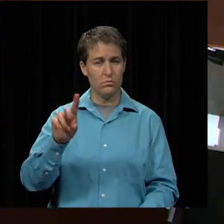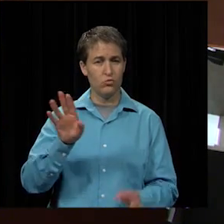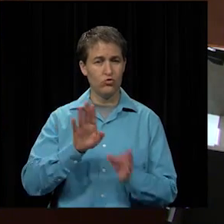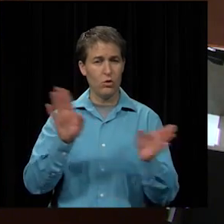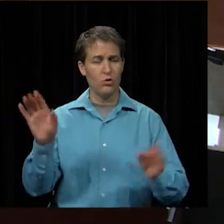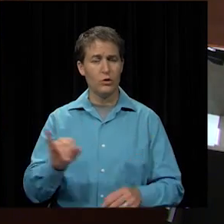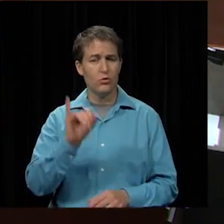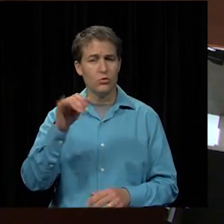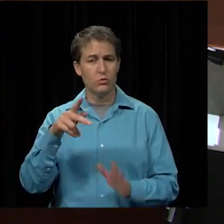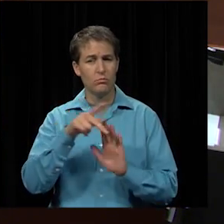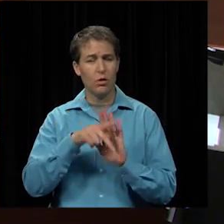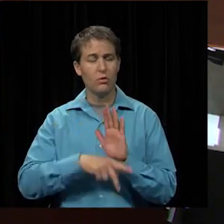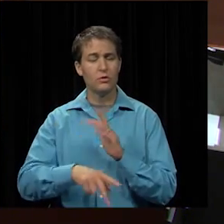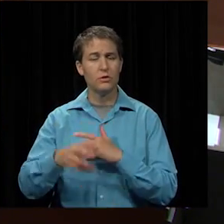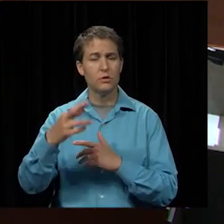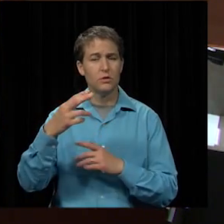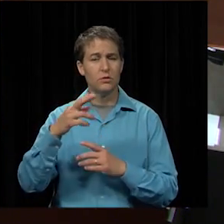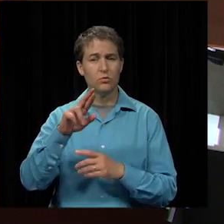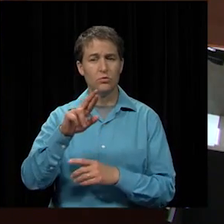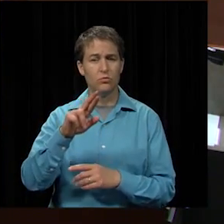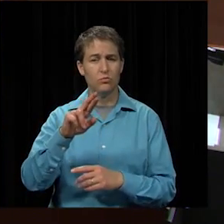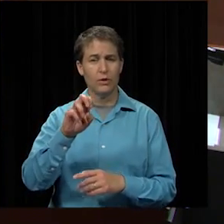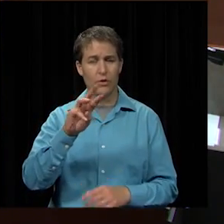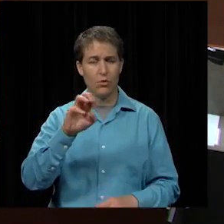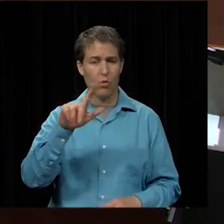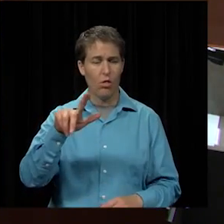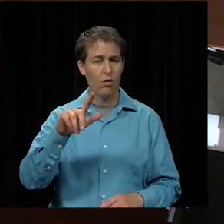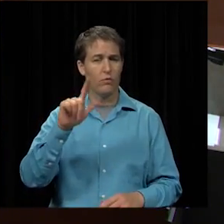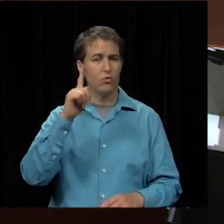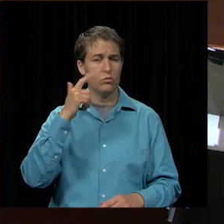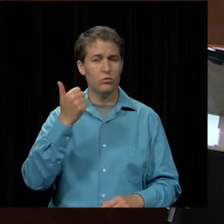policy renewal for the fiscal year 2016.